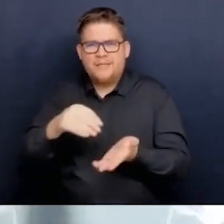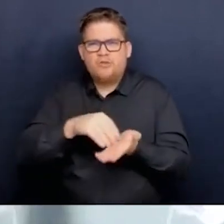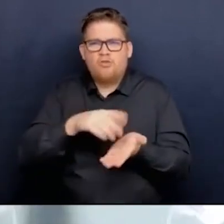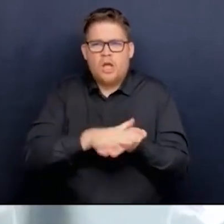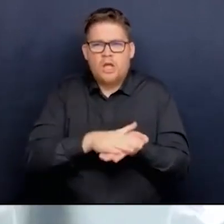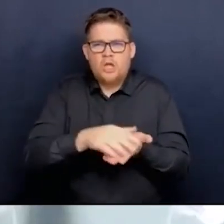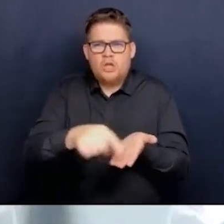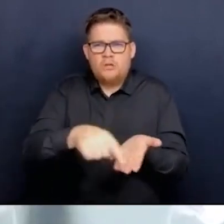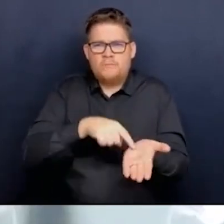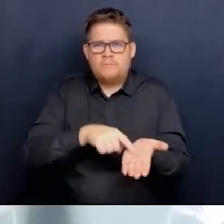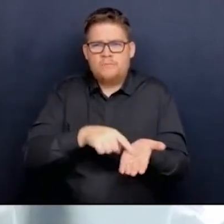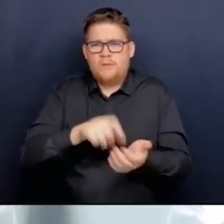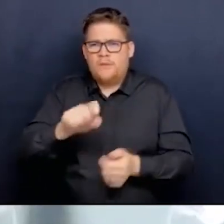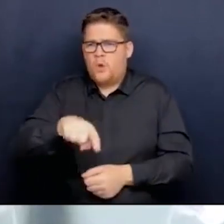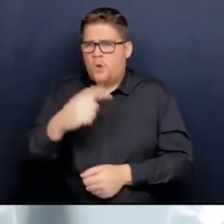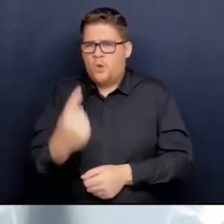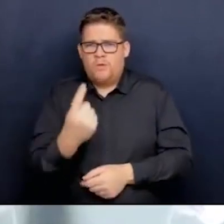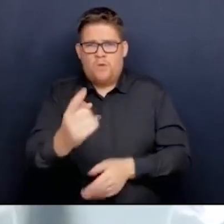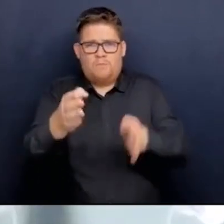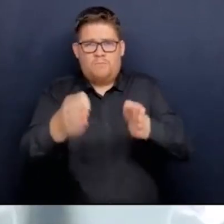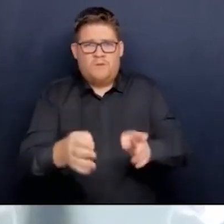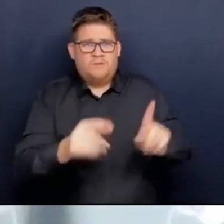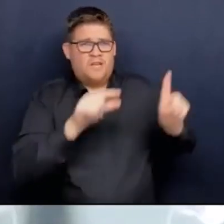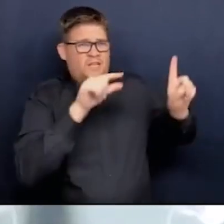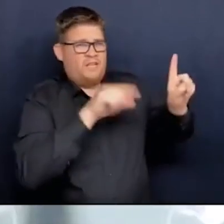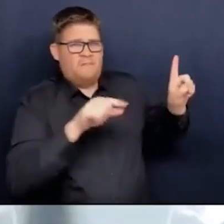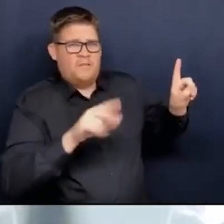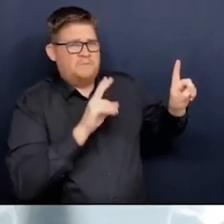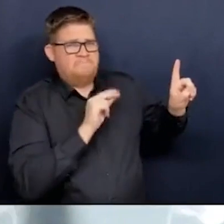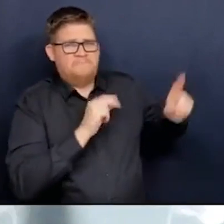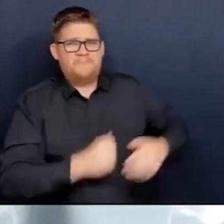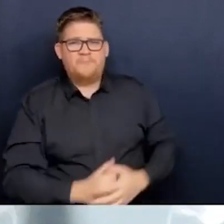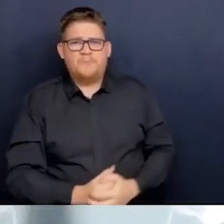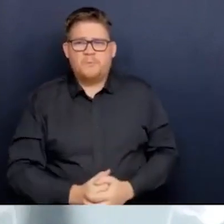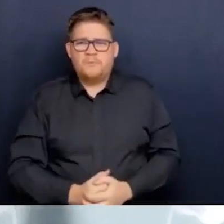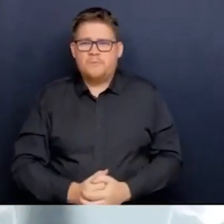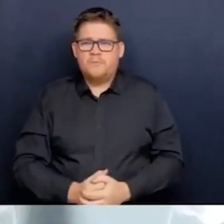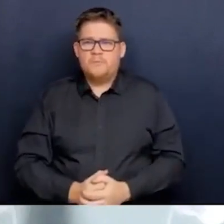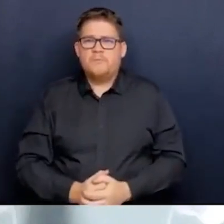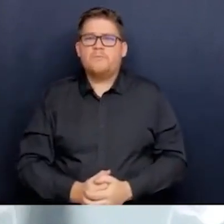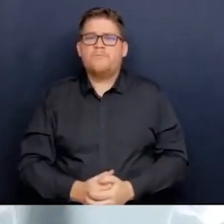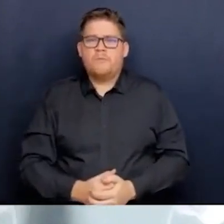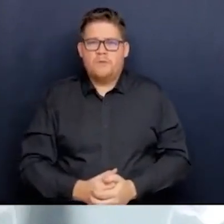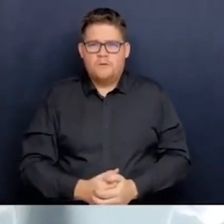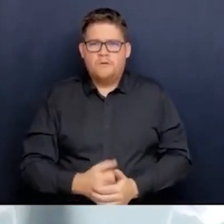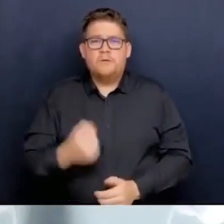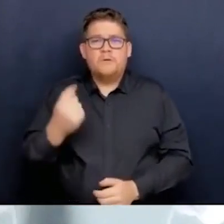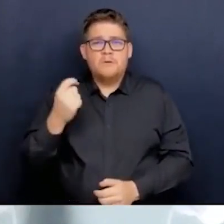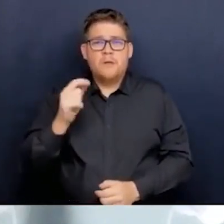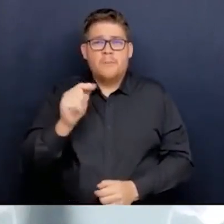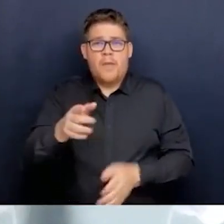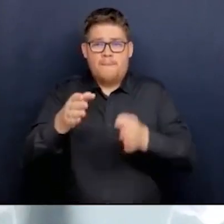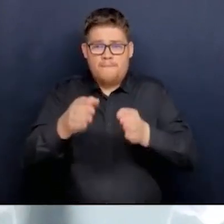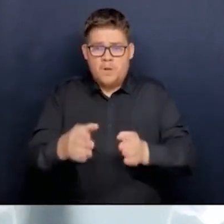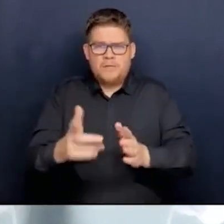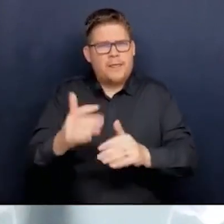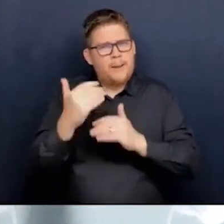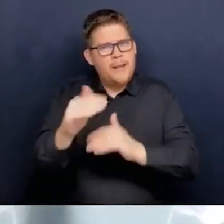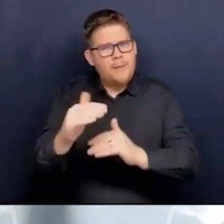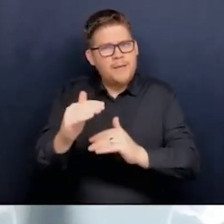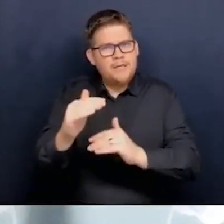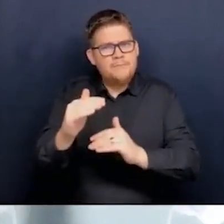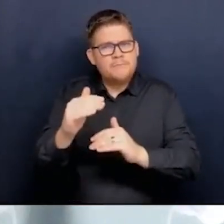but is also subject to restraints on how that information can be used. Let me be very clear. This is no different